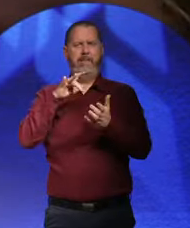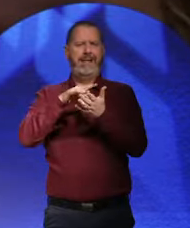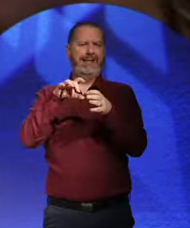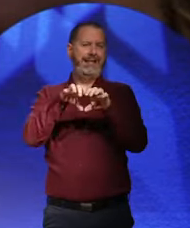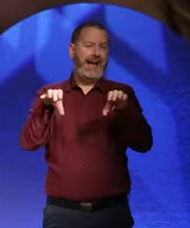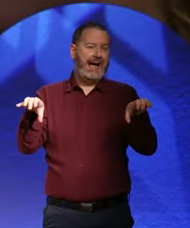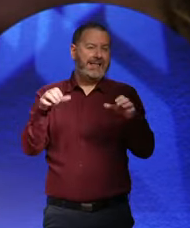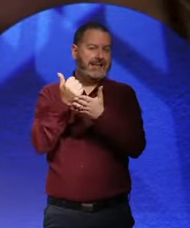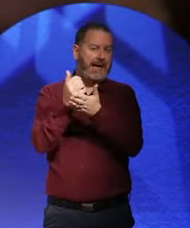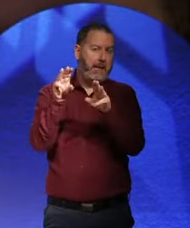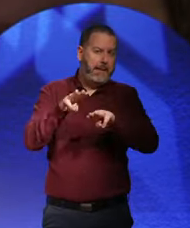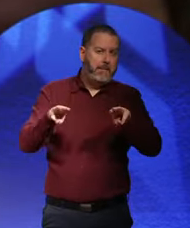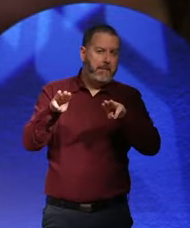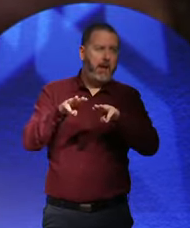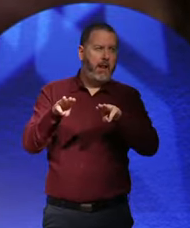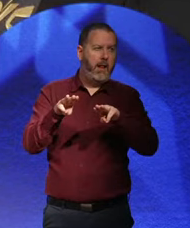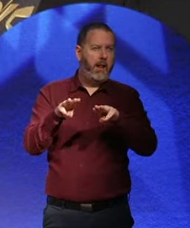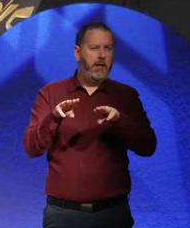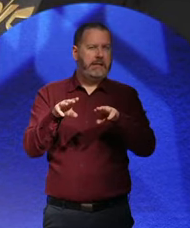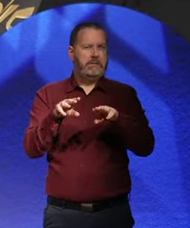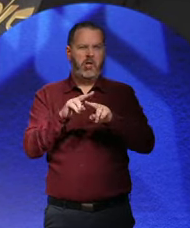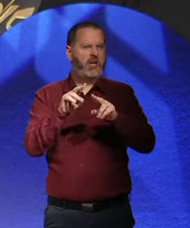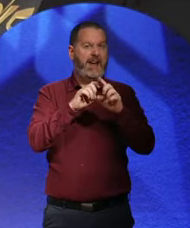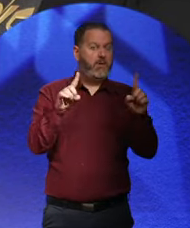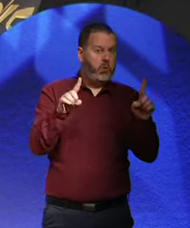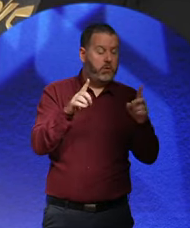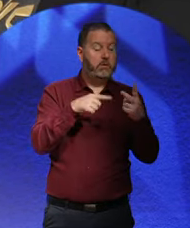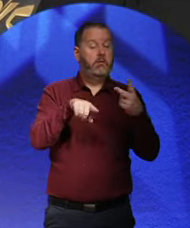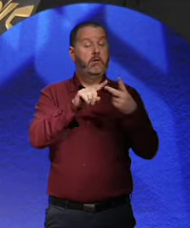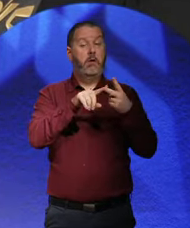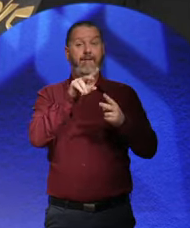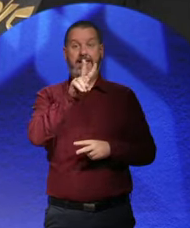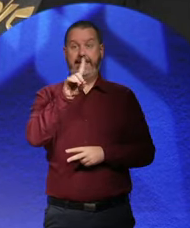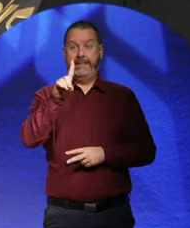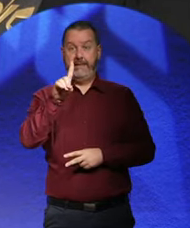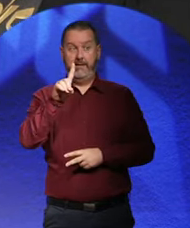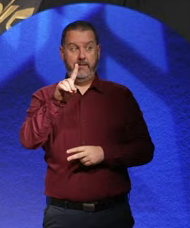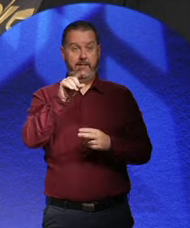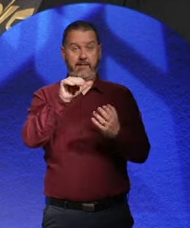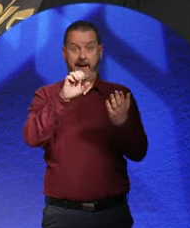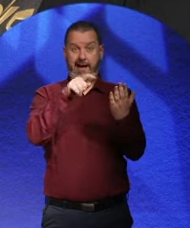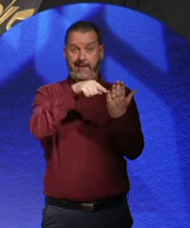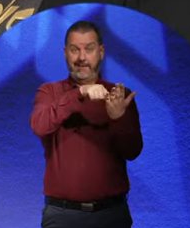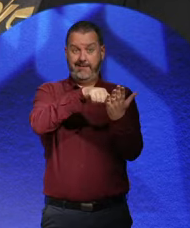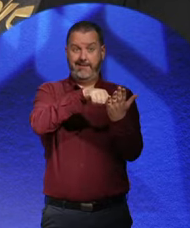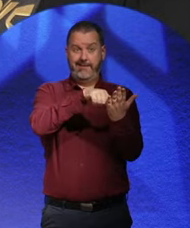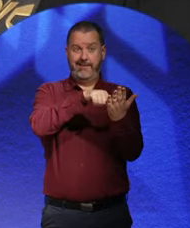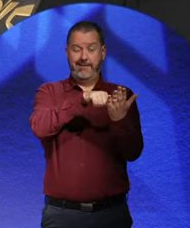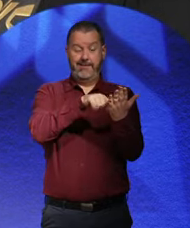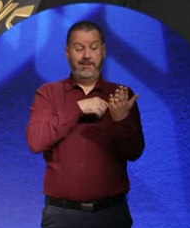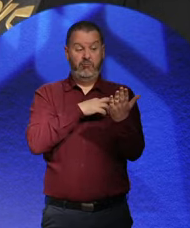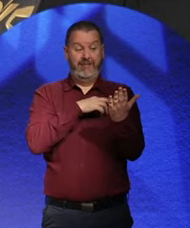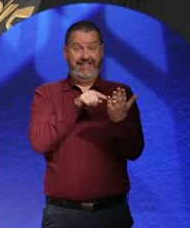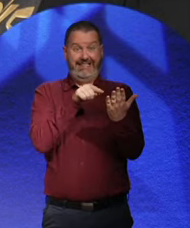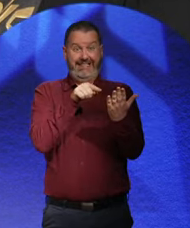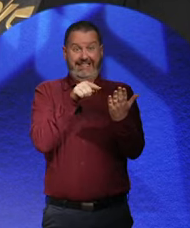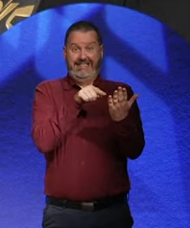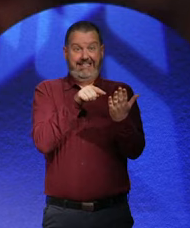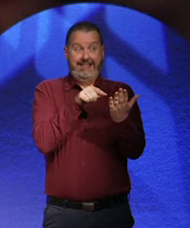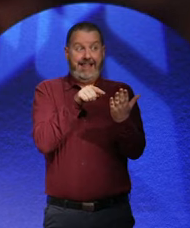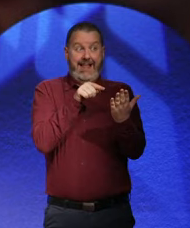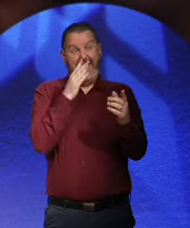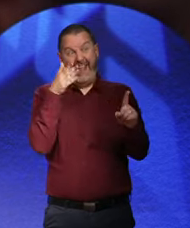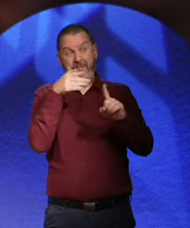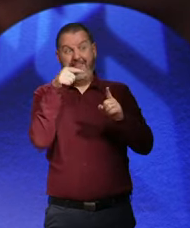who kind of fit in with society. And then you also have the VD Act, which was, you know, the CCP was arguably not very socially progressive